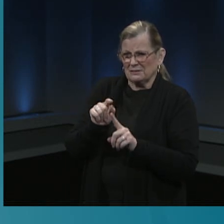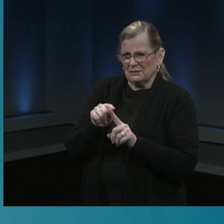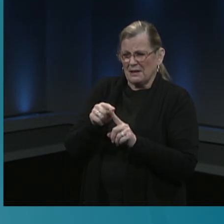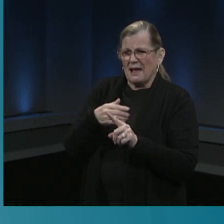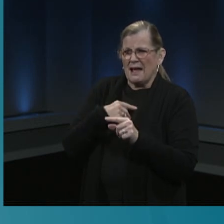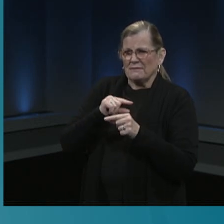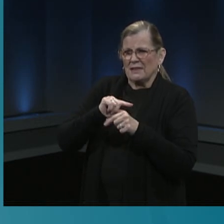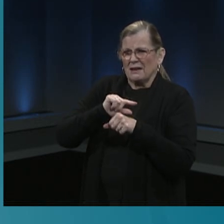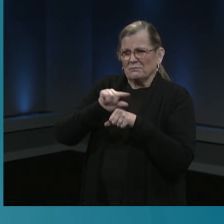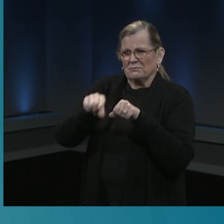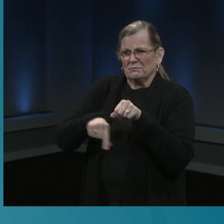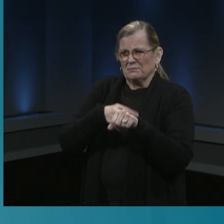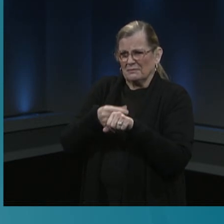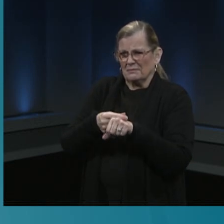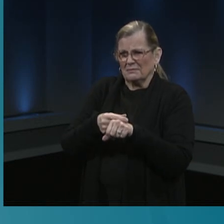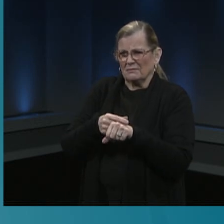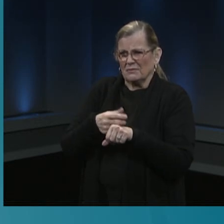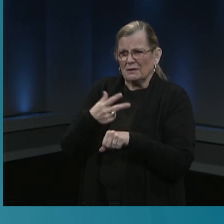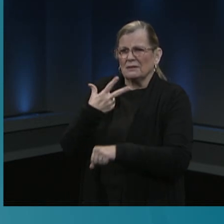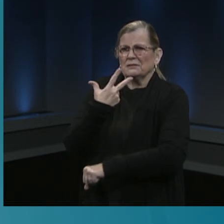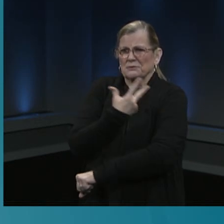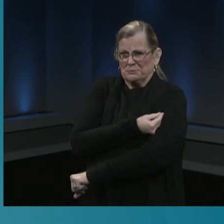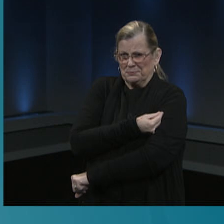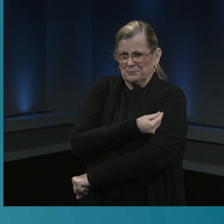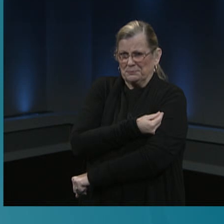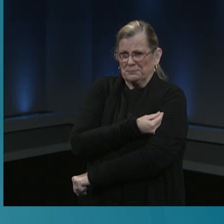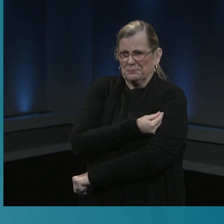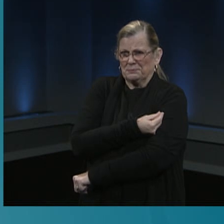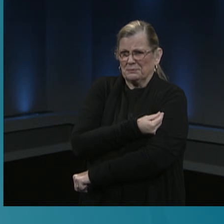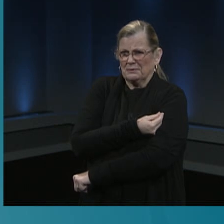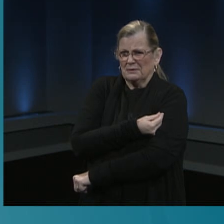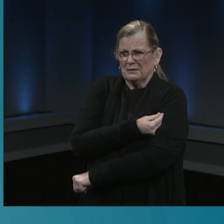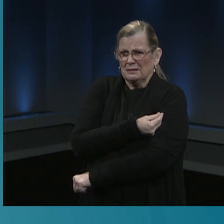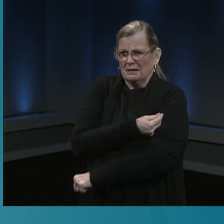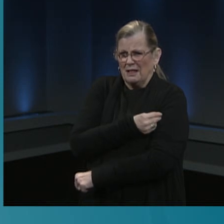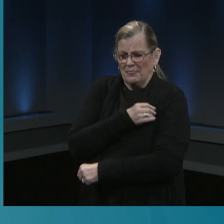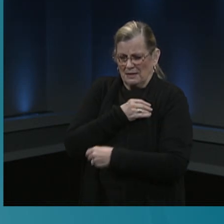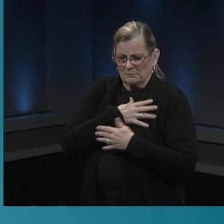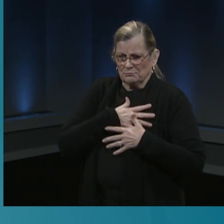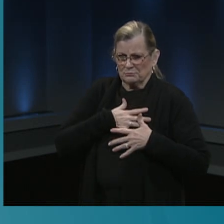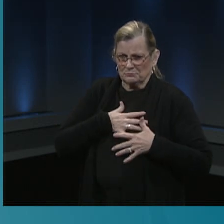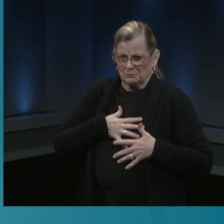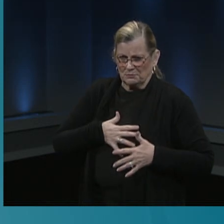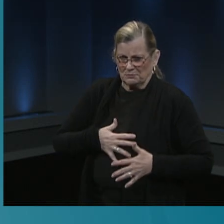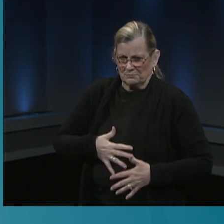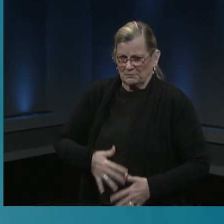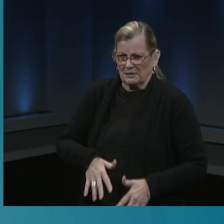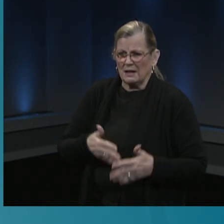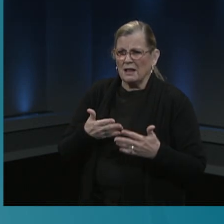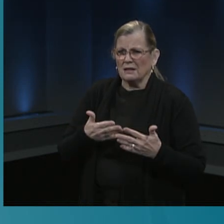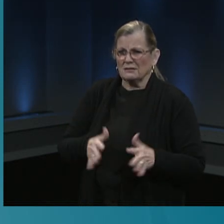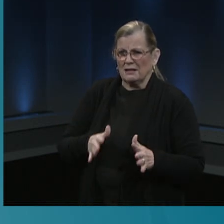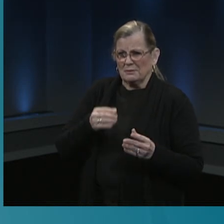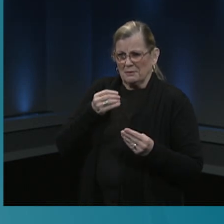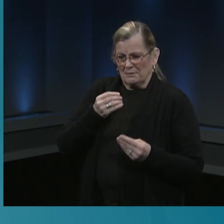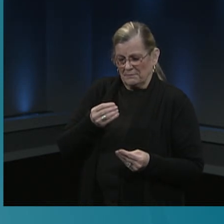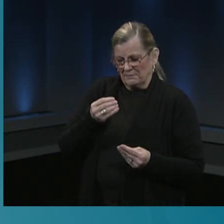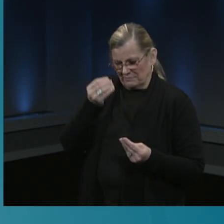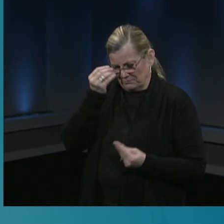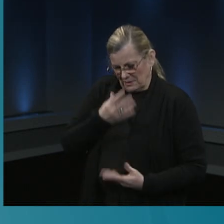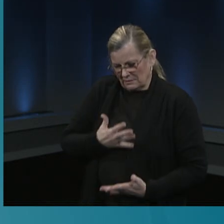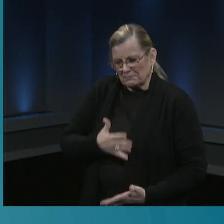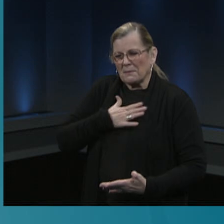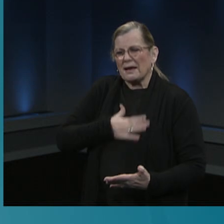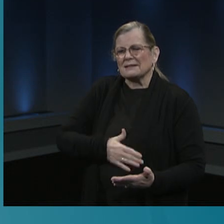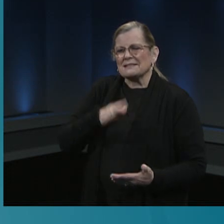once the vaccine is injected into our bodies, the particles deliver the instructions to our cells. Inside